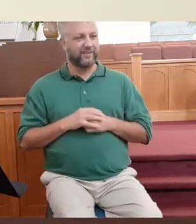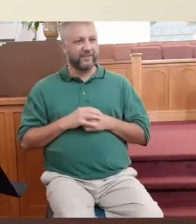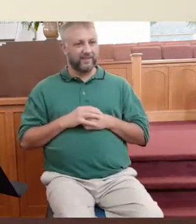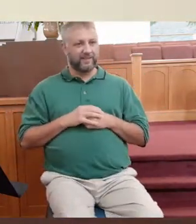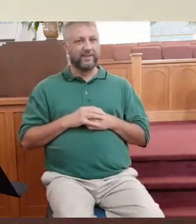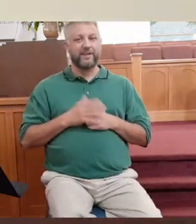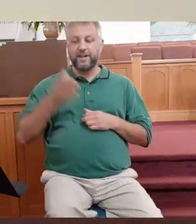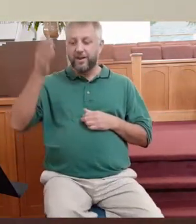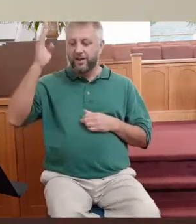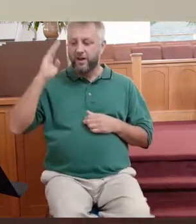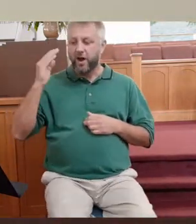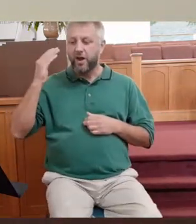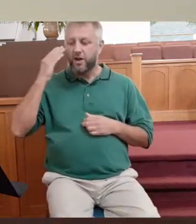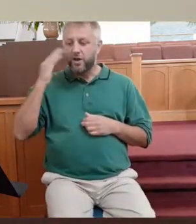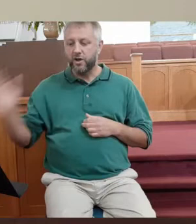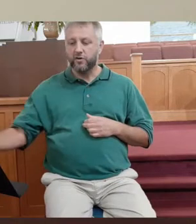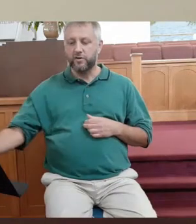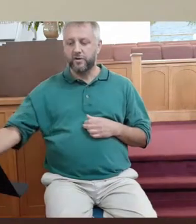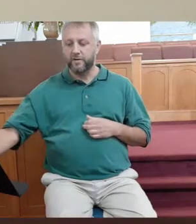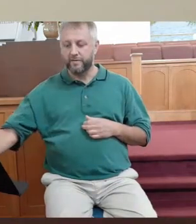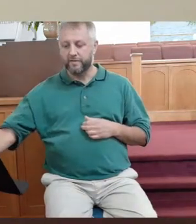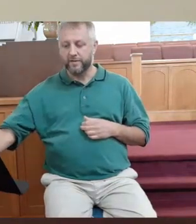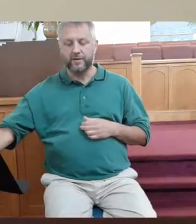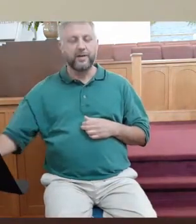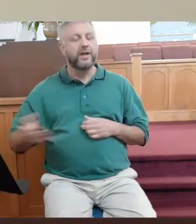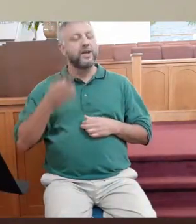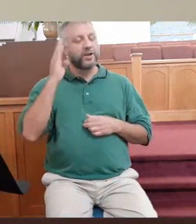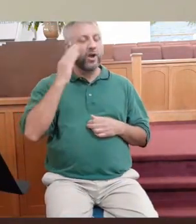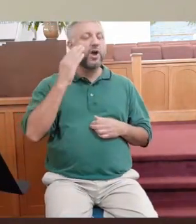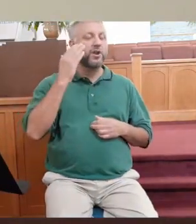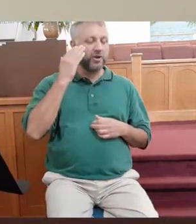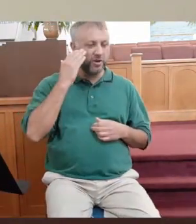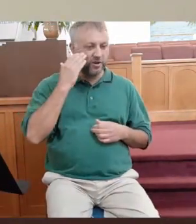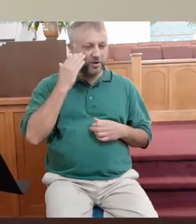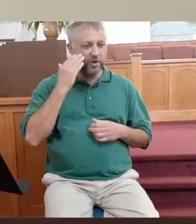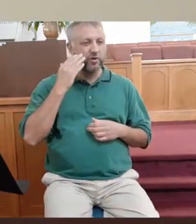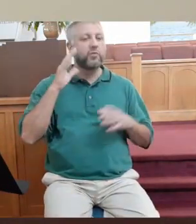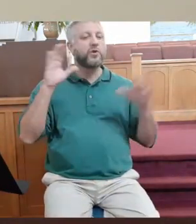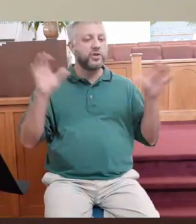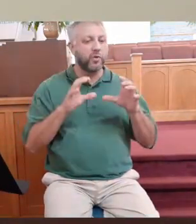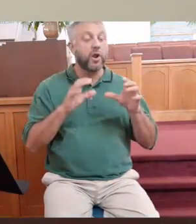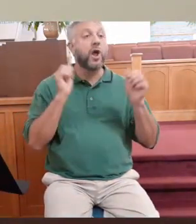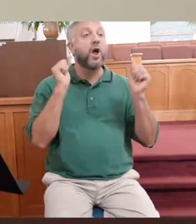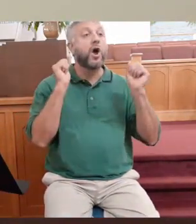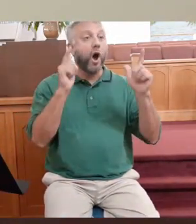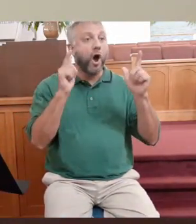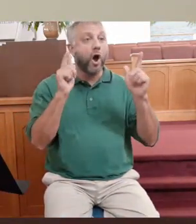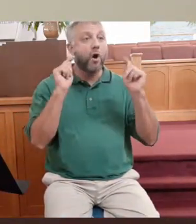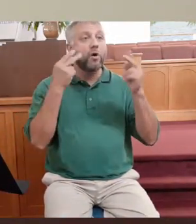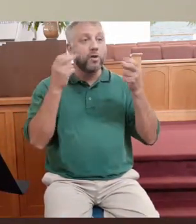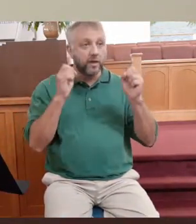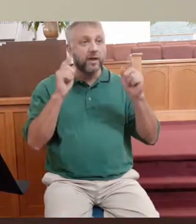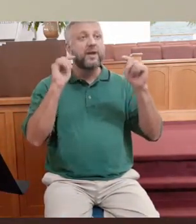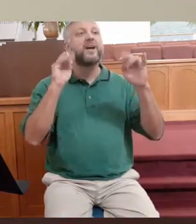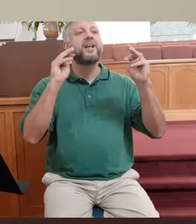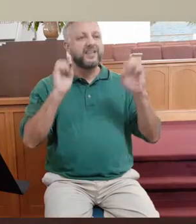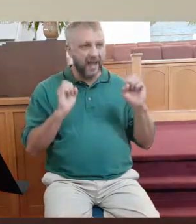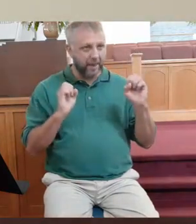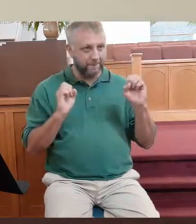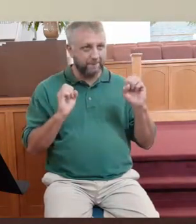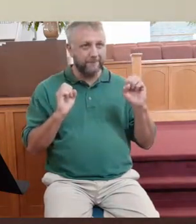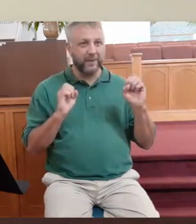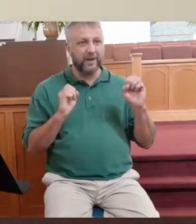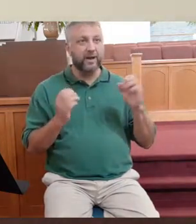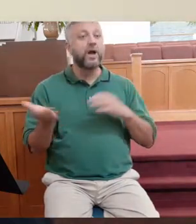God knows what He's doing, but He knows what He's doing in these three words, all the time. That's what we've got to understand.